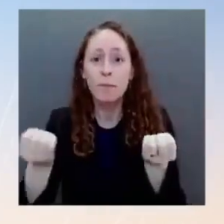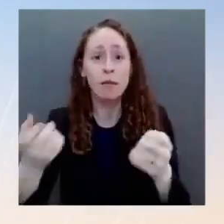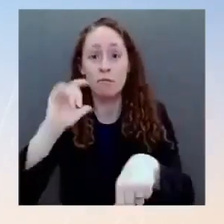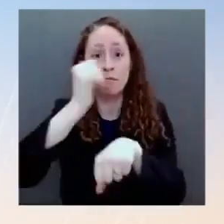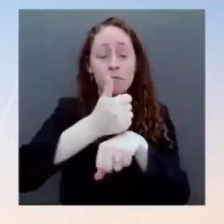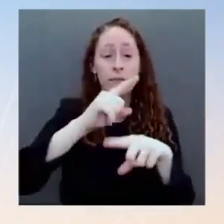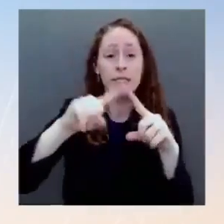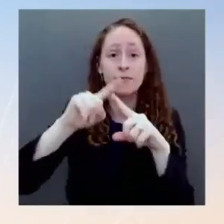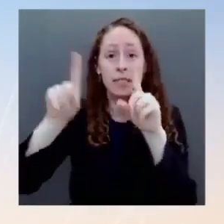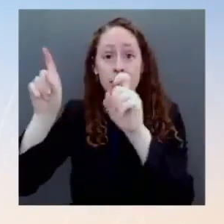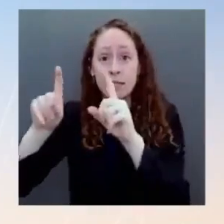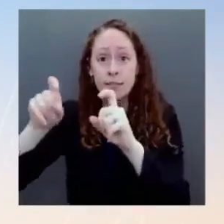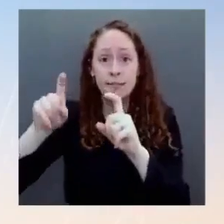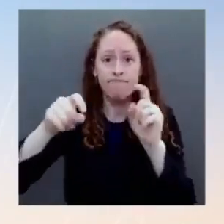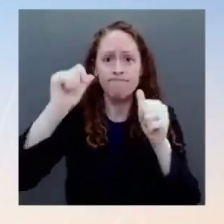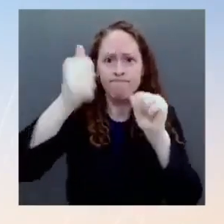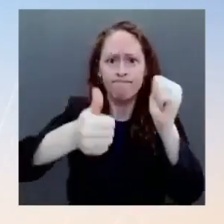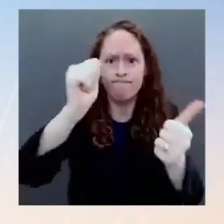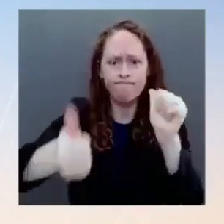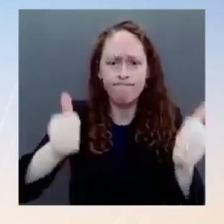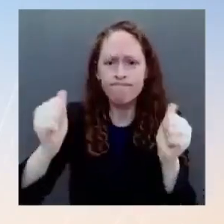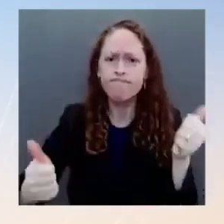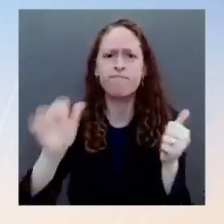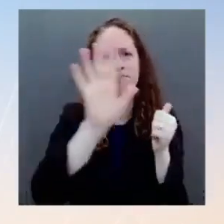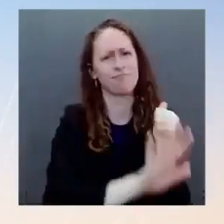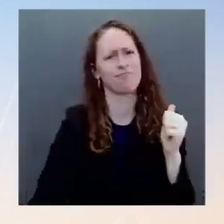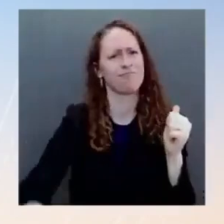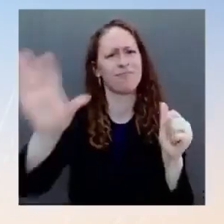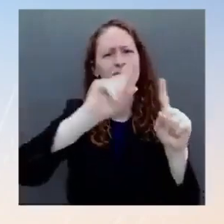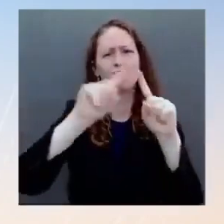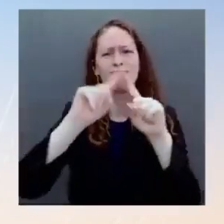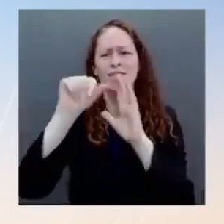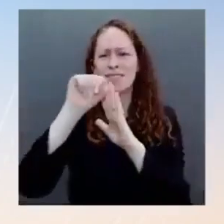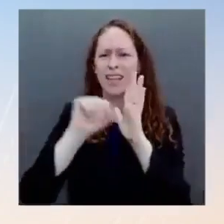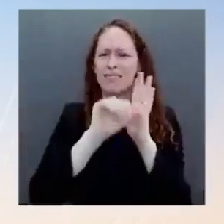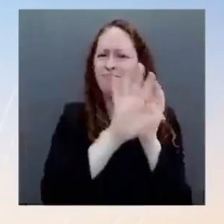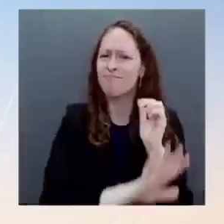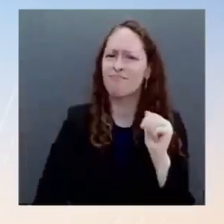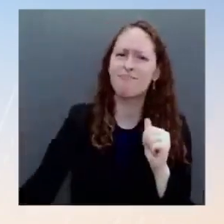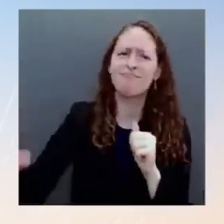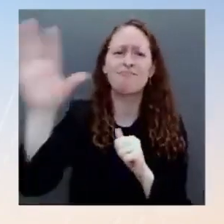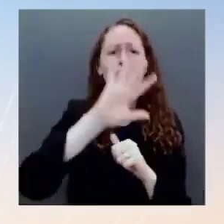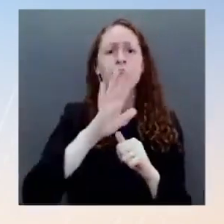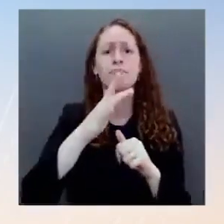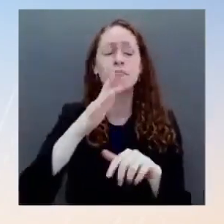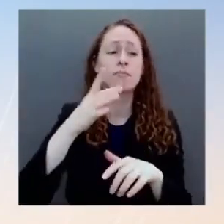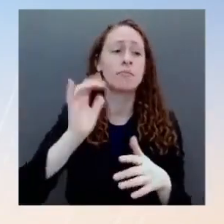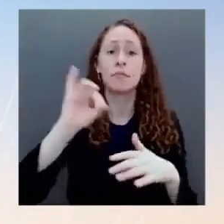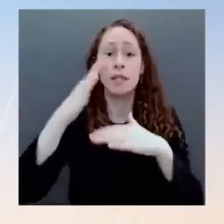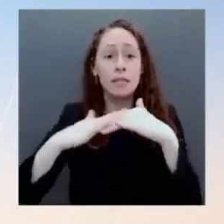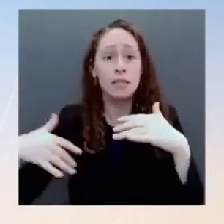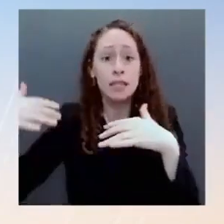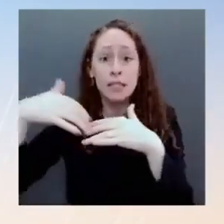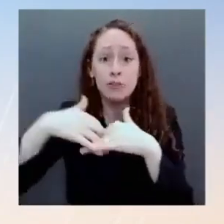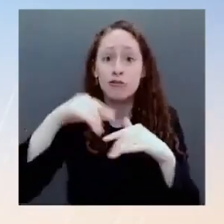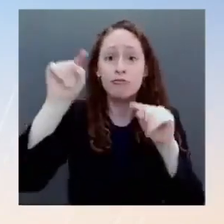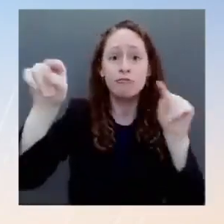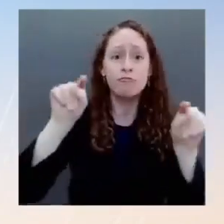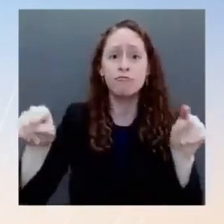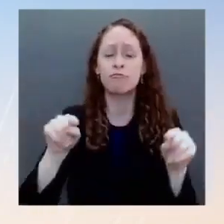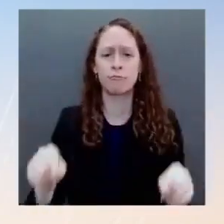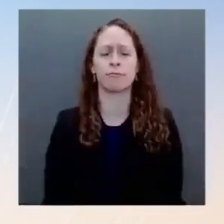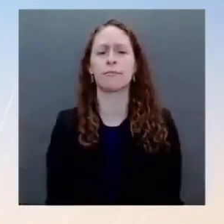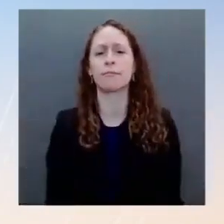tribal members. As we approach the one-year anniversary of opening our first community vaccination center in California,